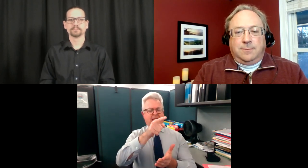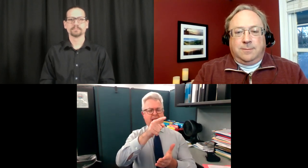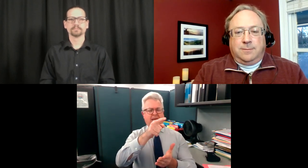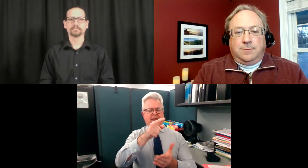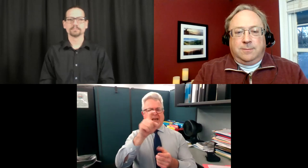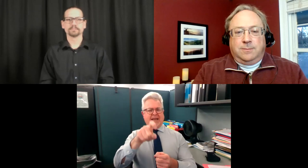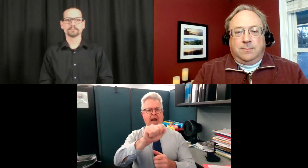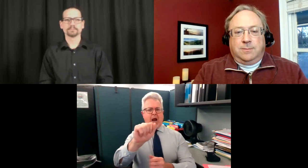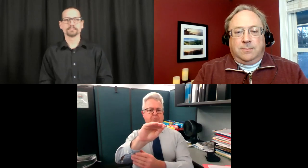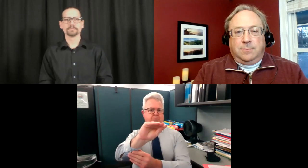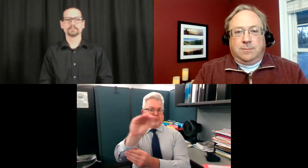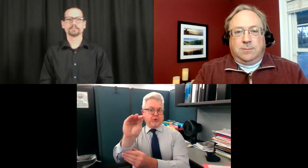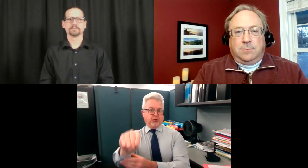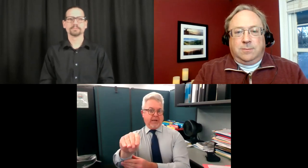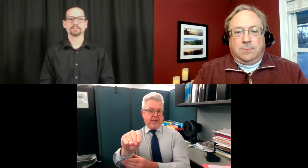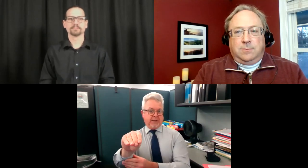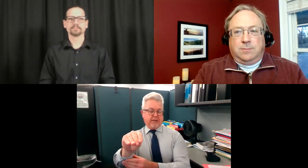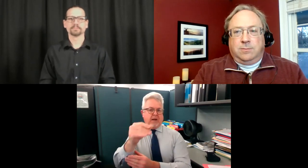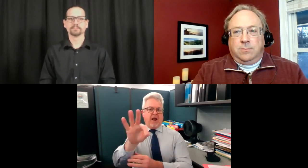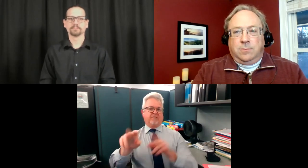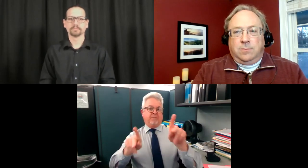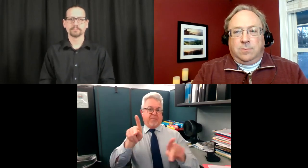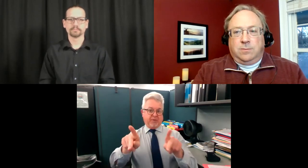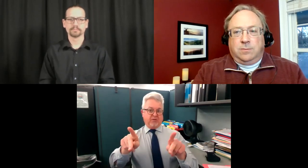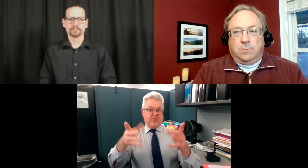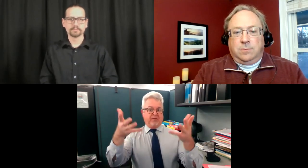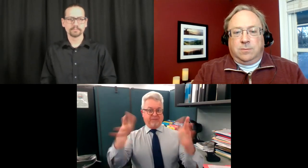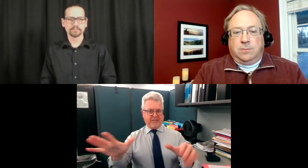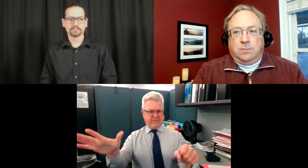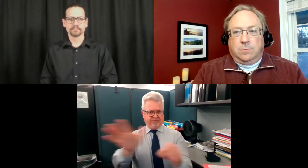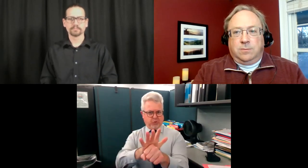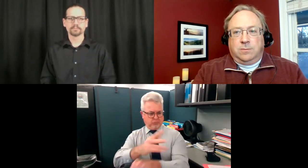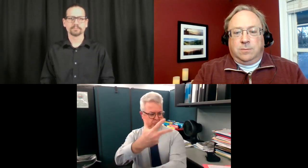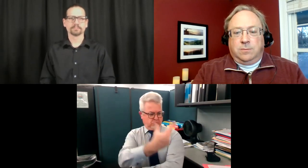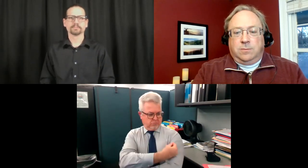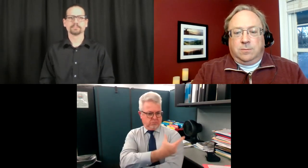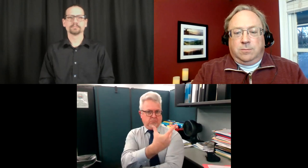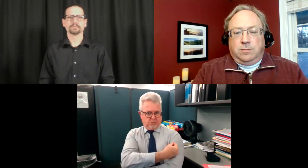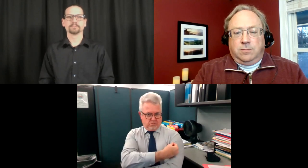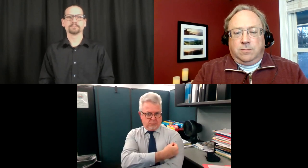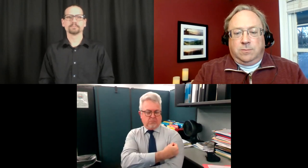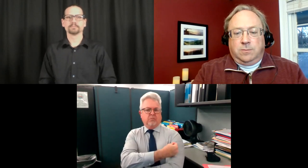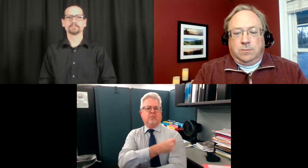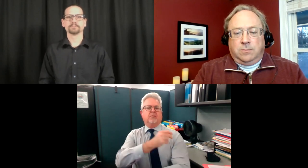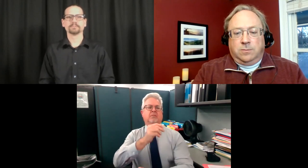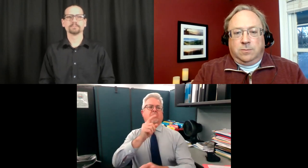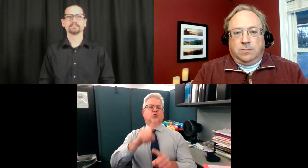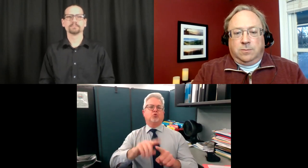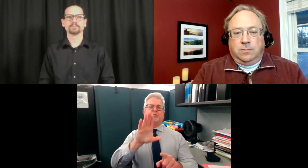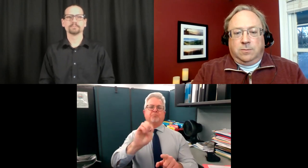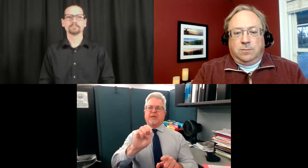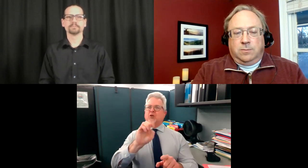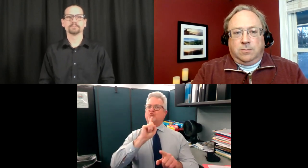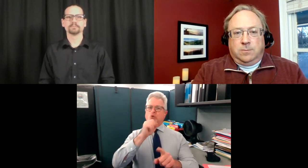Centers for Disease Control. And what they're saying is that there's a certain number of people that have to be able to be